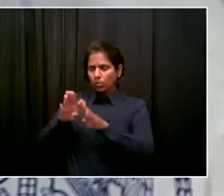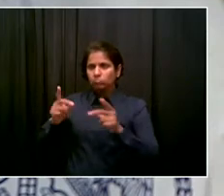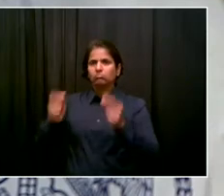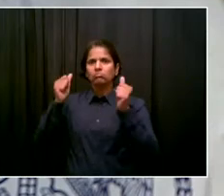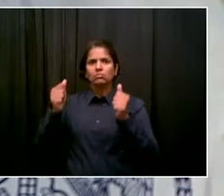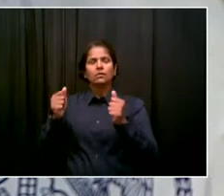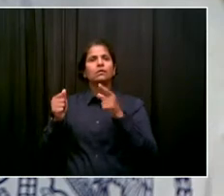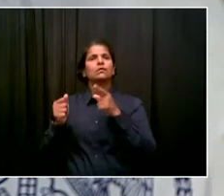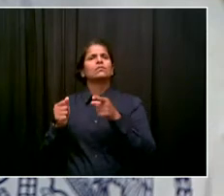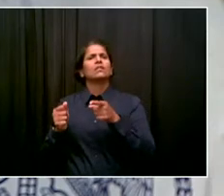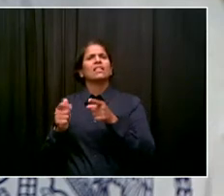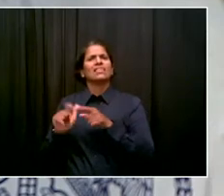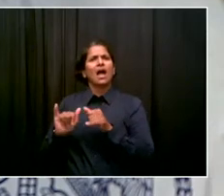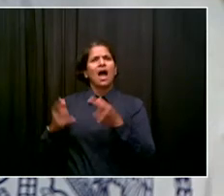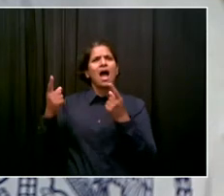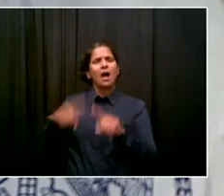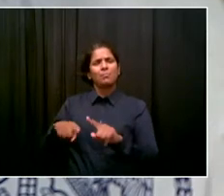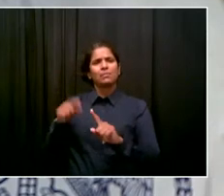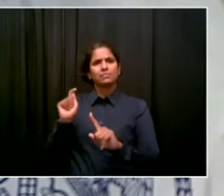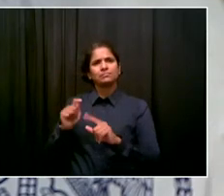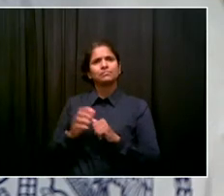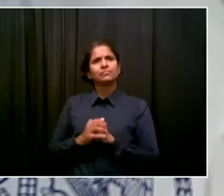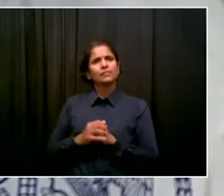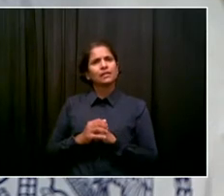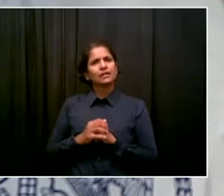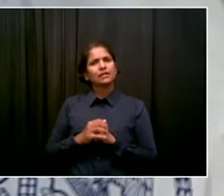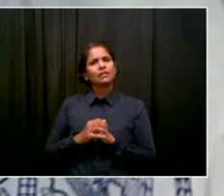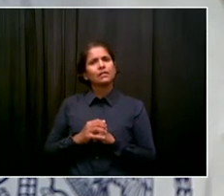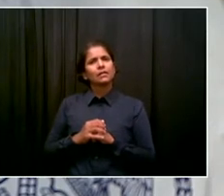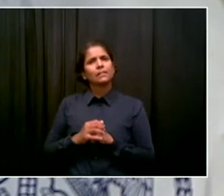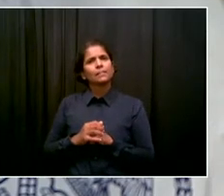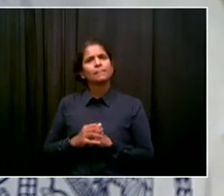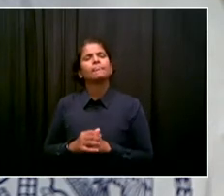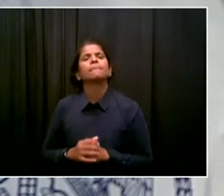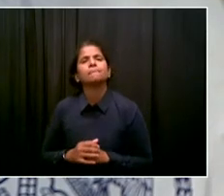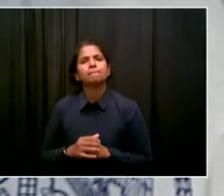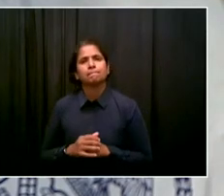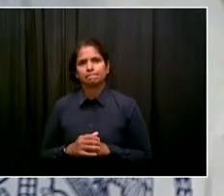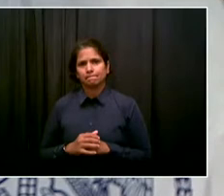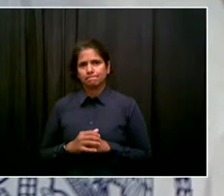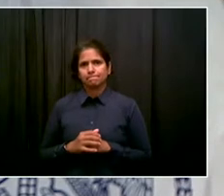I guess there's a group of people that feel like the